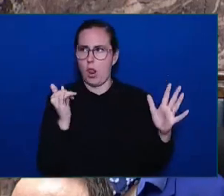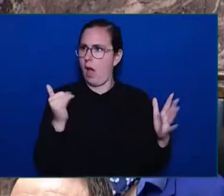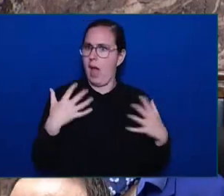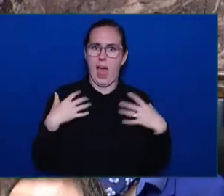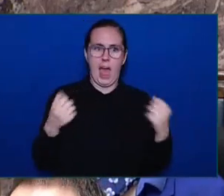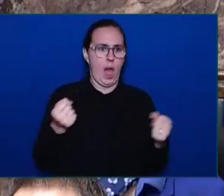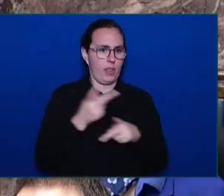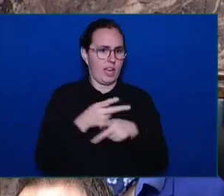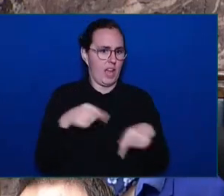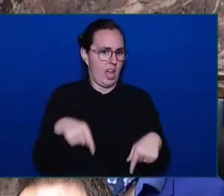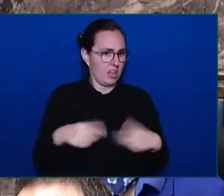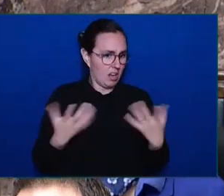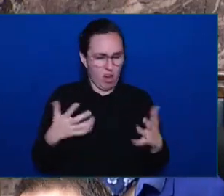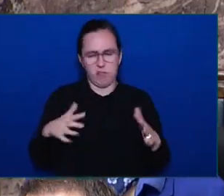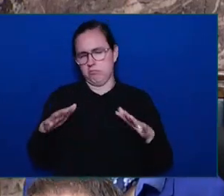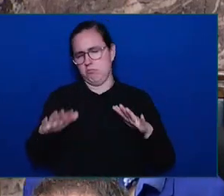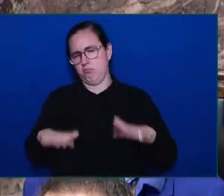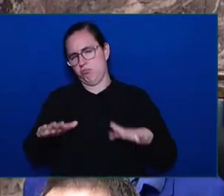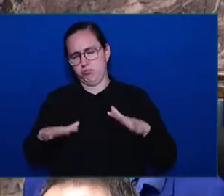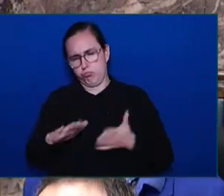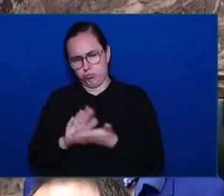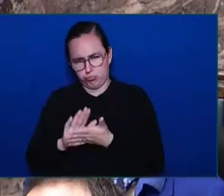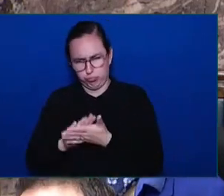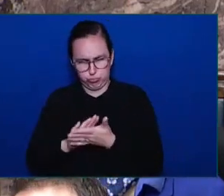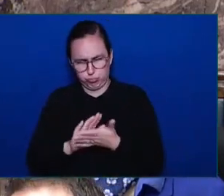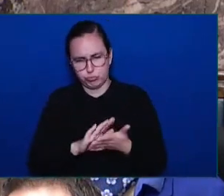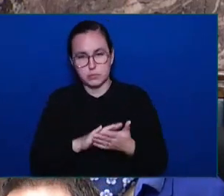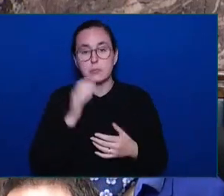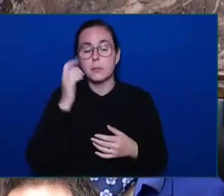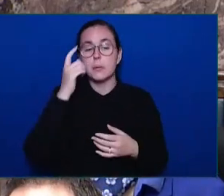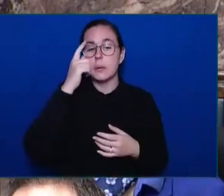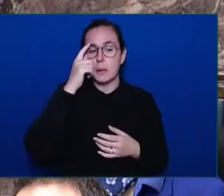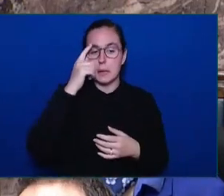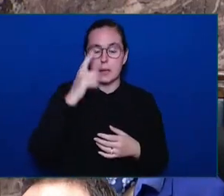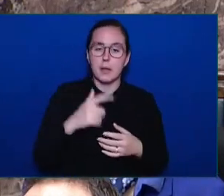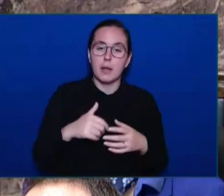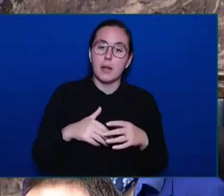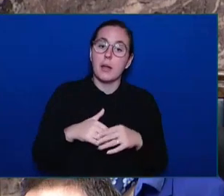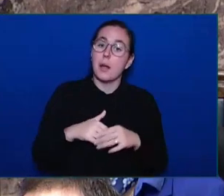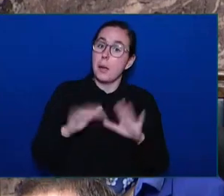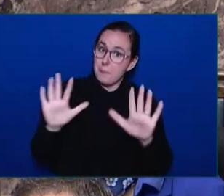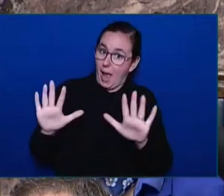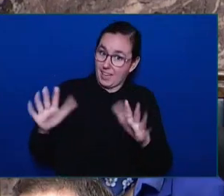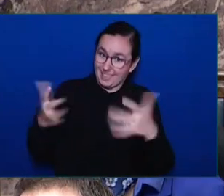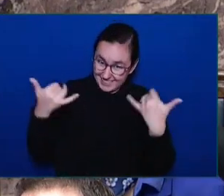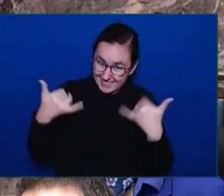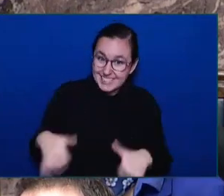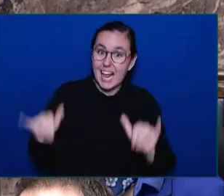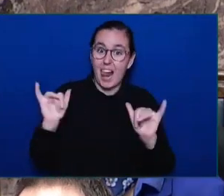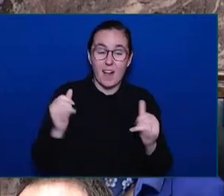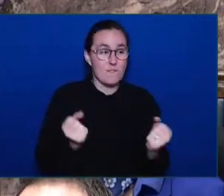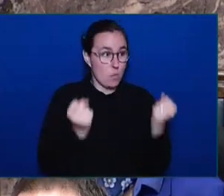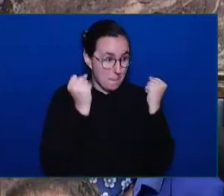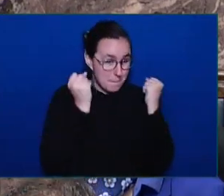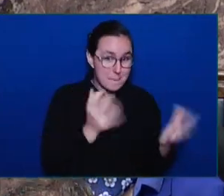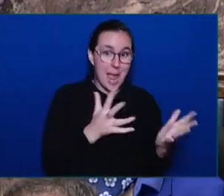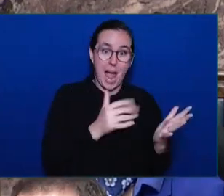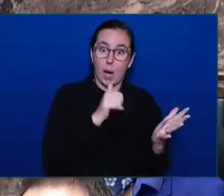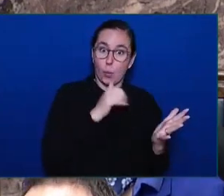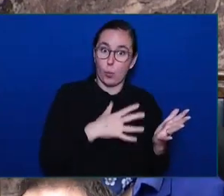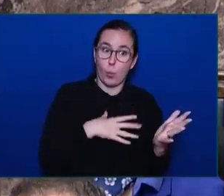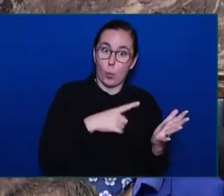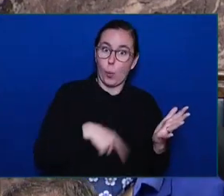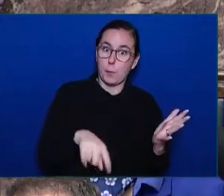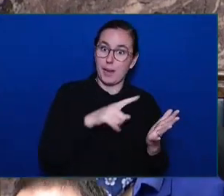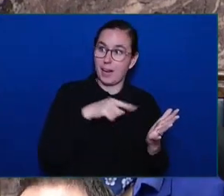But the reality of the situation for many women in this province is that it is about results. It is about how the system